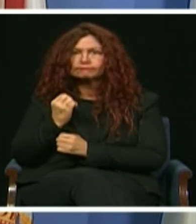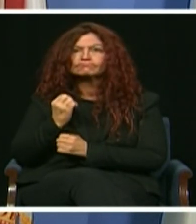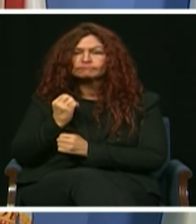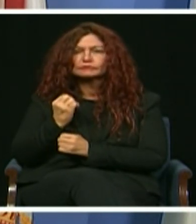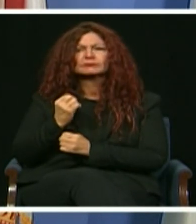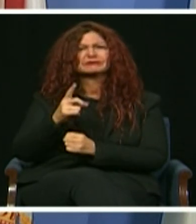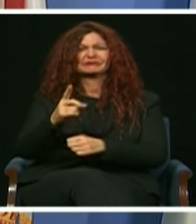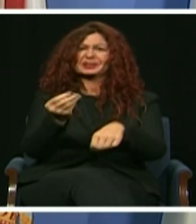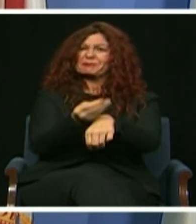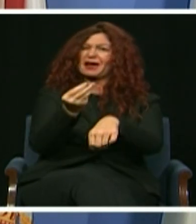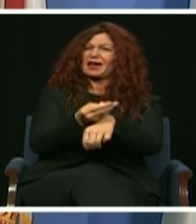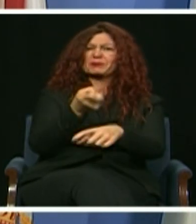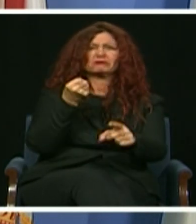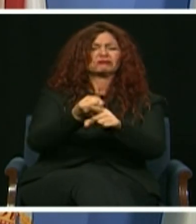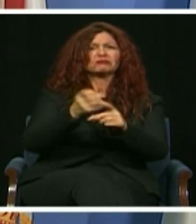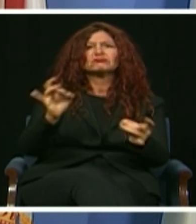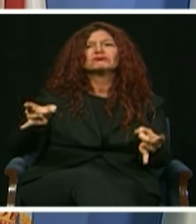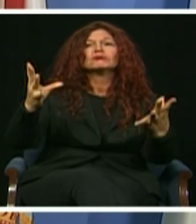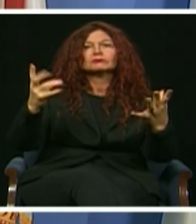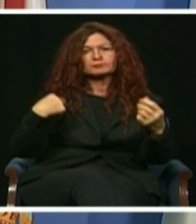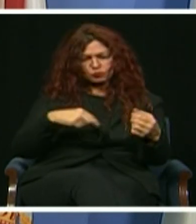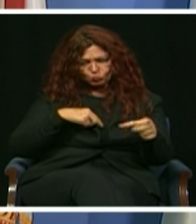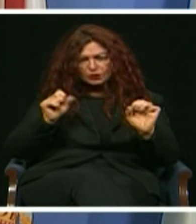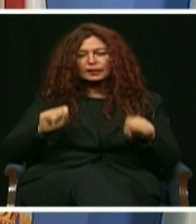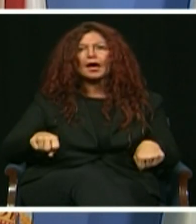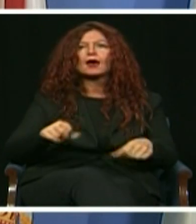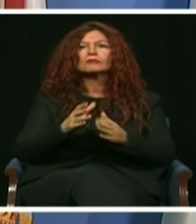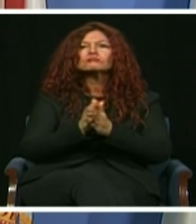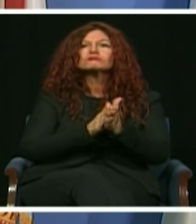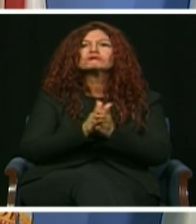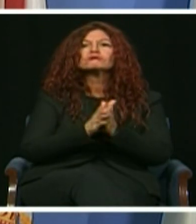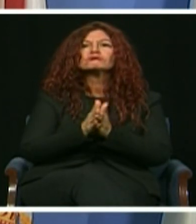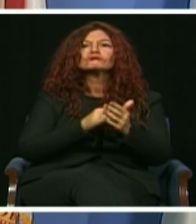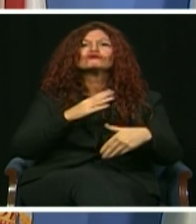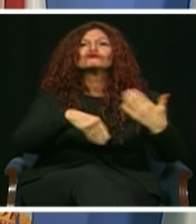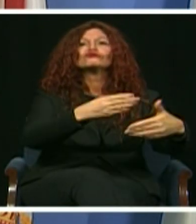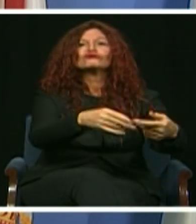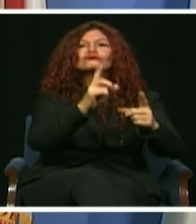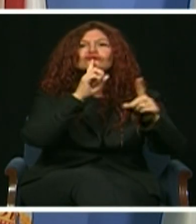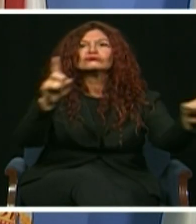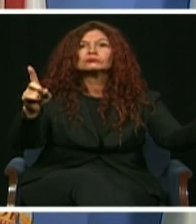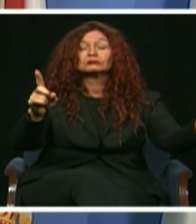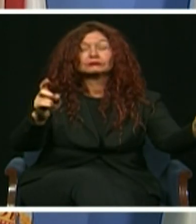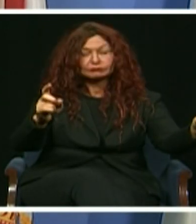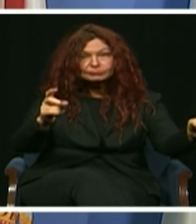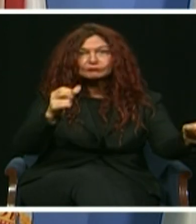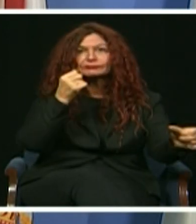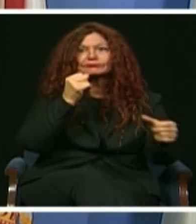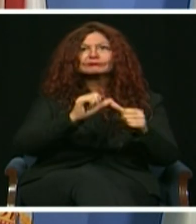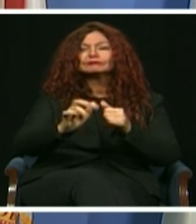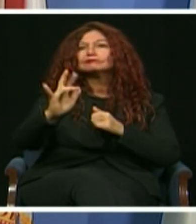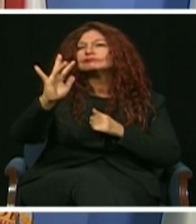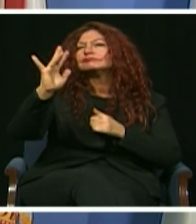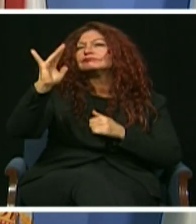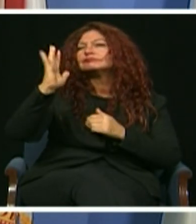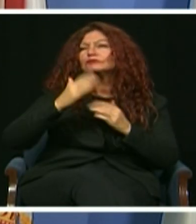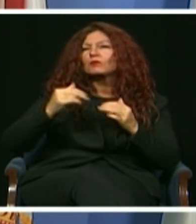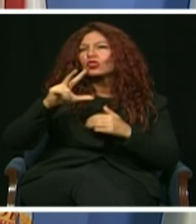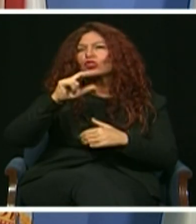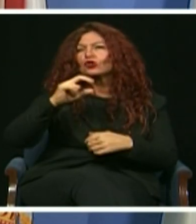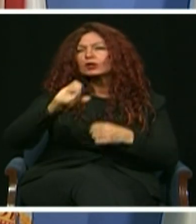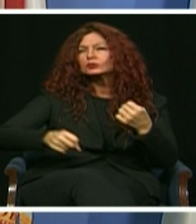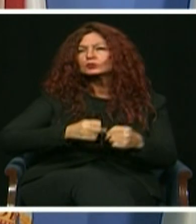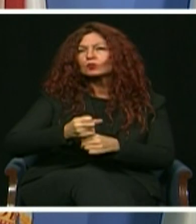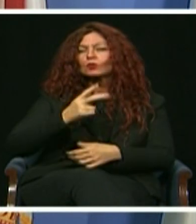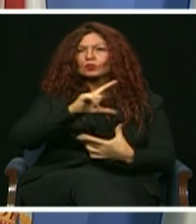when we worked together in common purpose. In the wake of Hurricane Andrew nearly 30 years ago, we came together to rebuild,